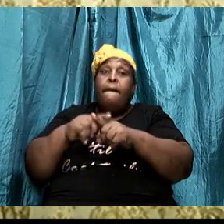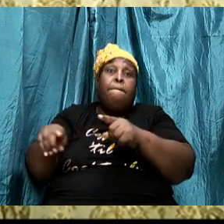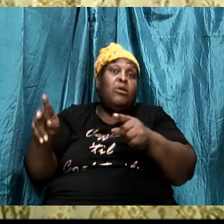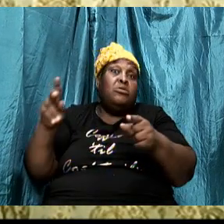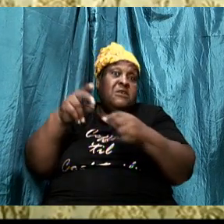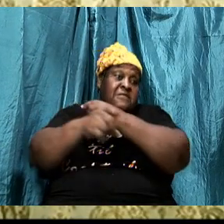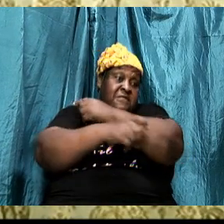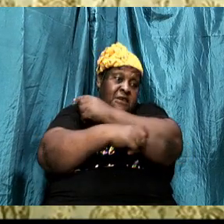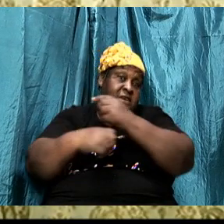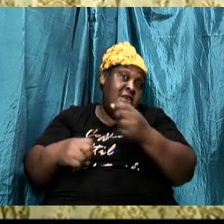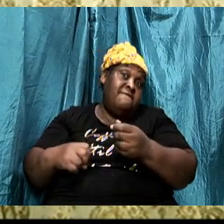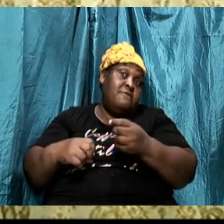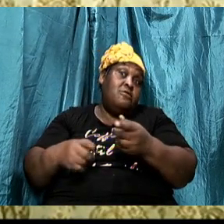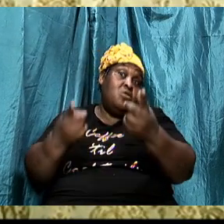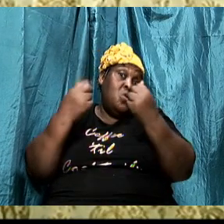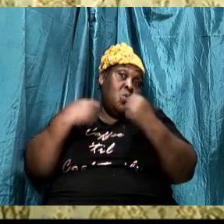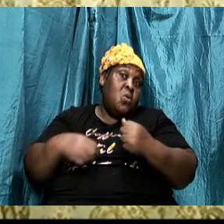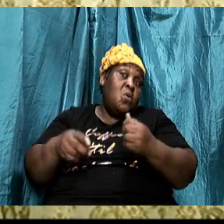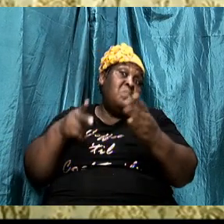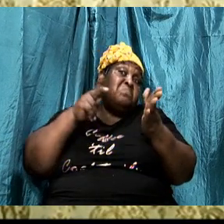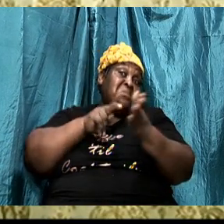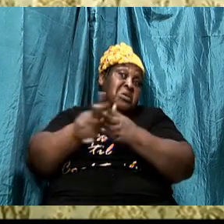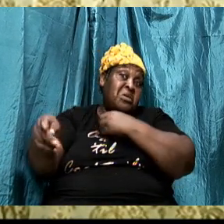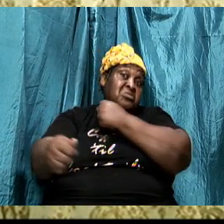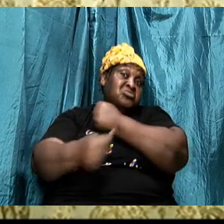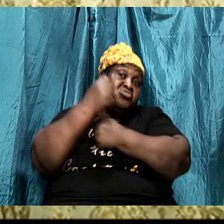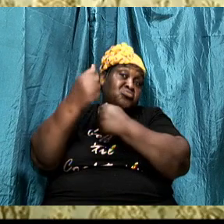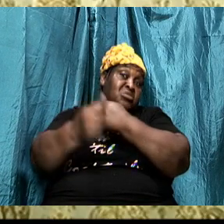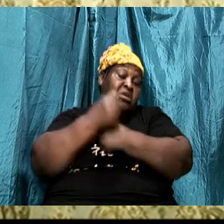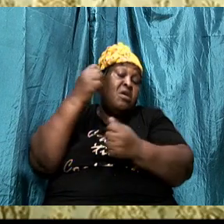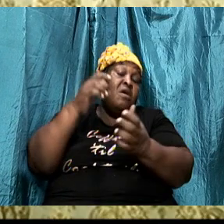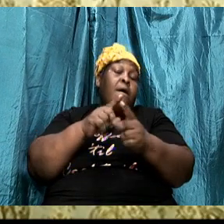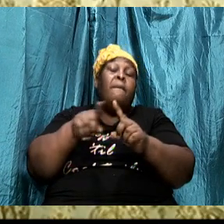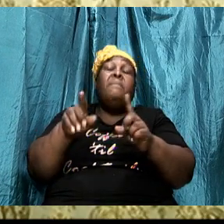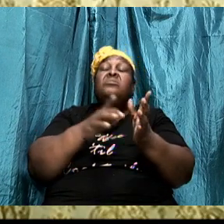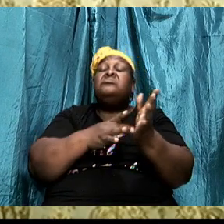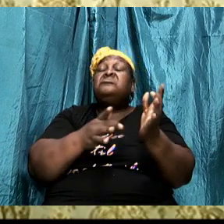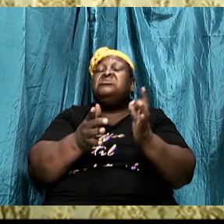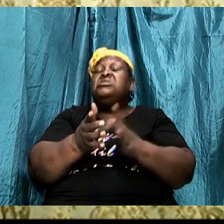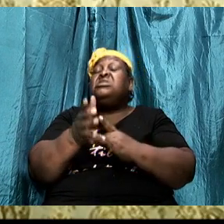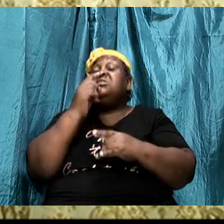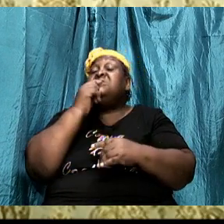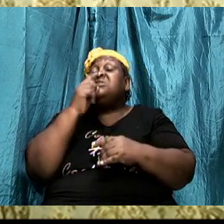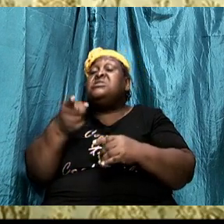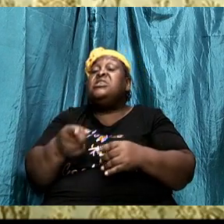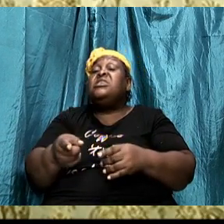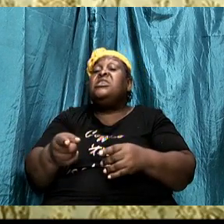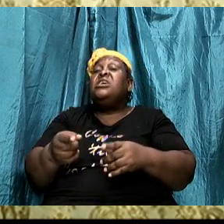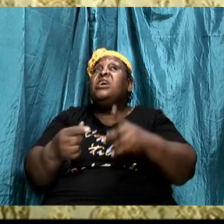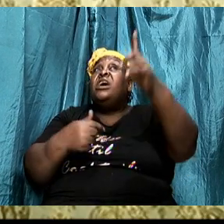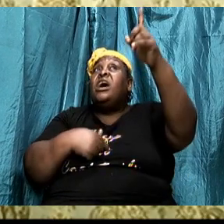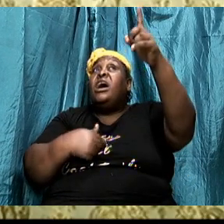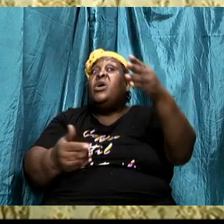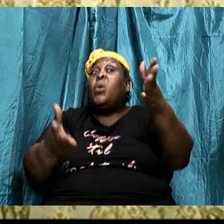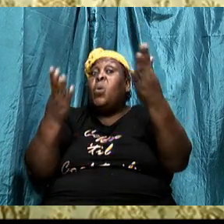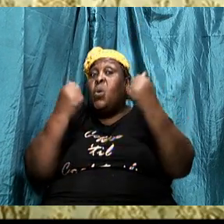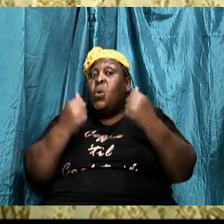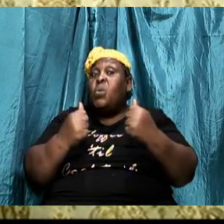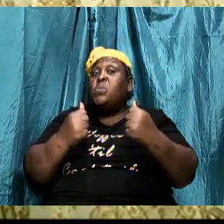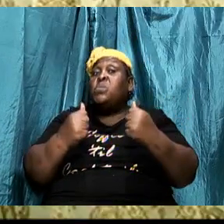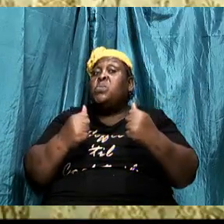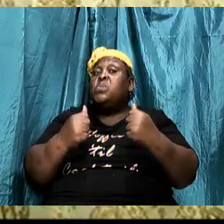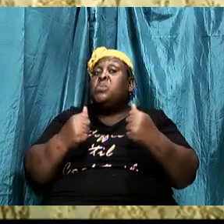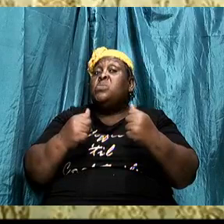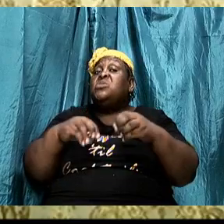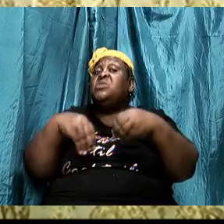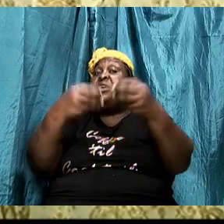Jesus said, I come that you might have life and have more abundantly. The thief that Jesus was talking about is